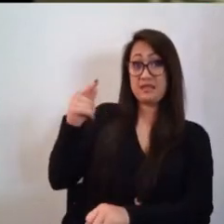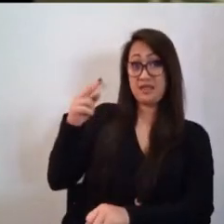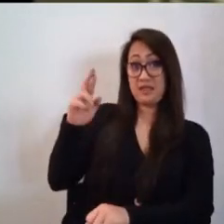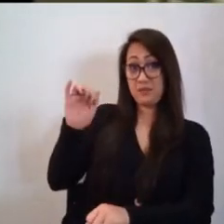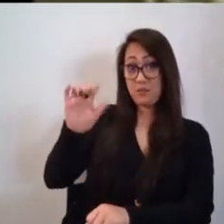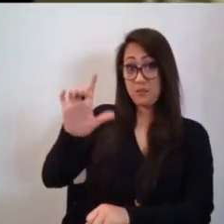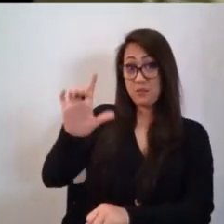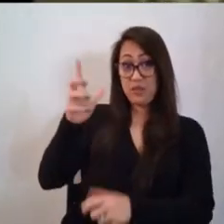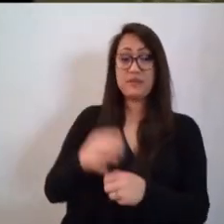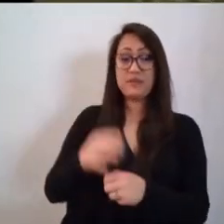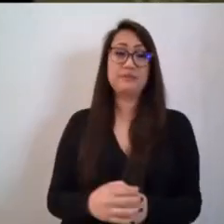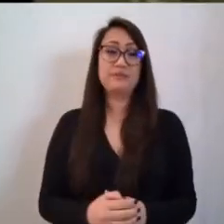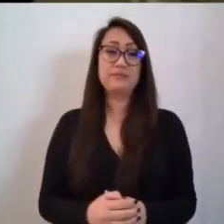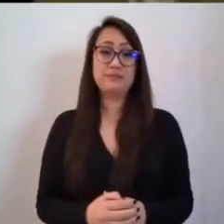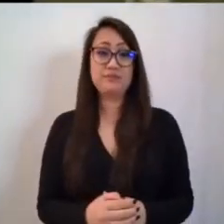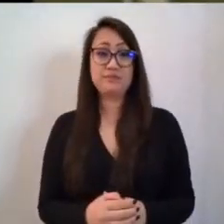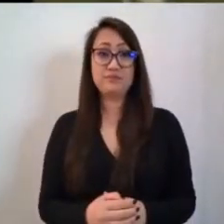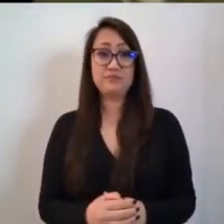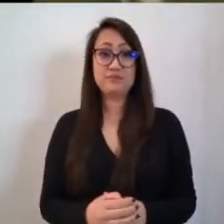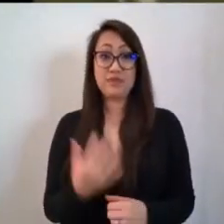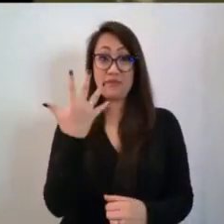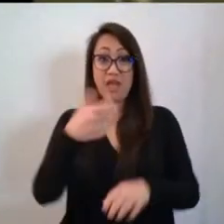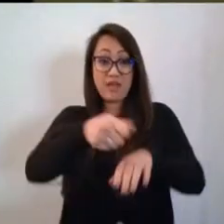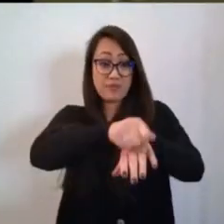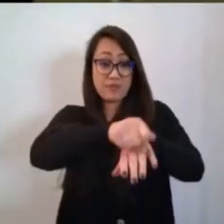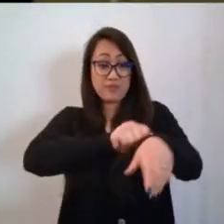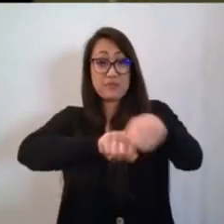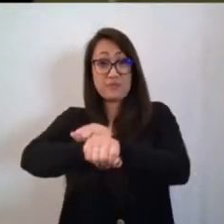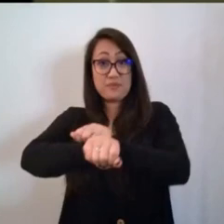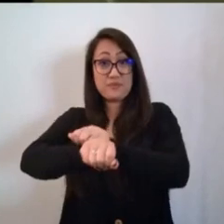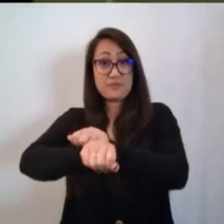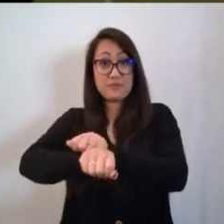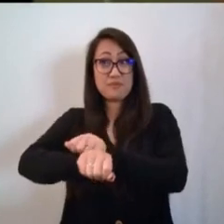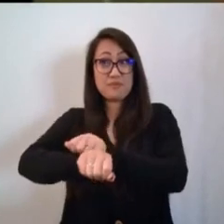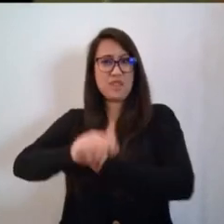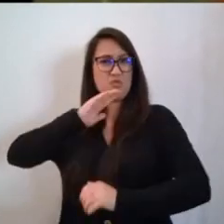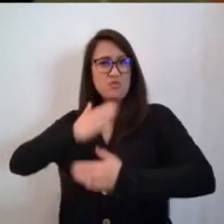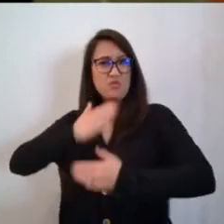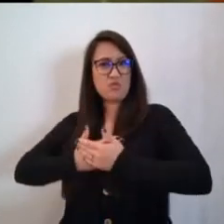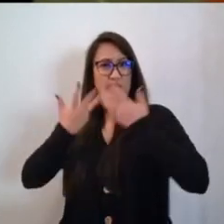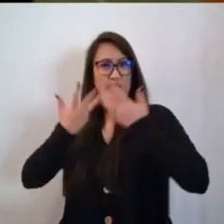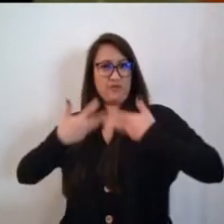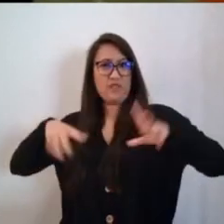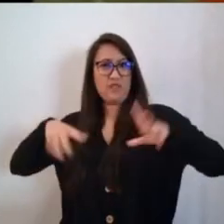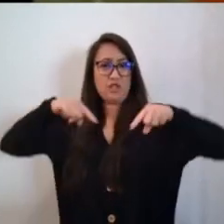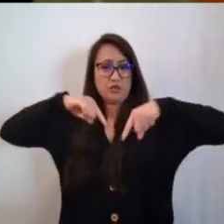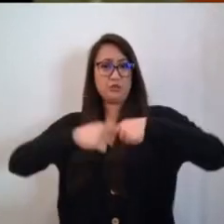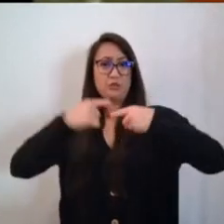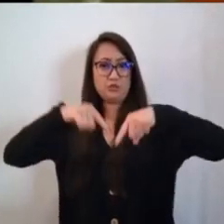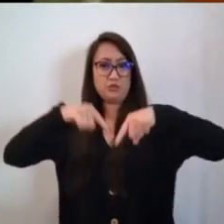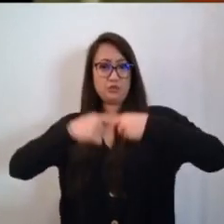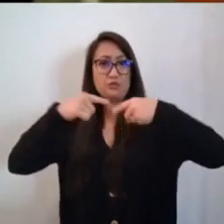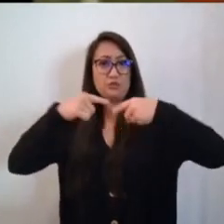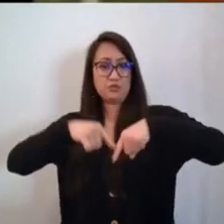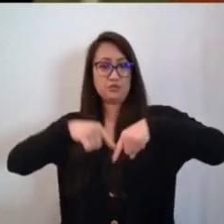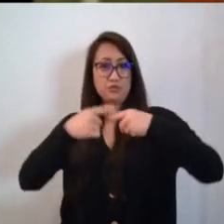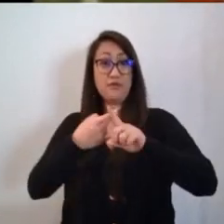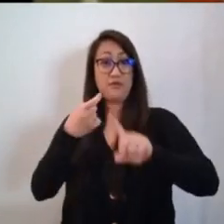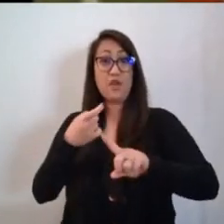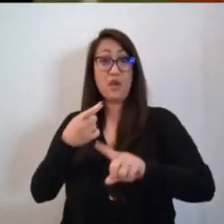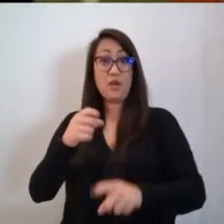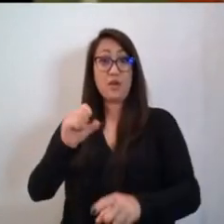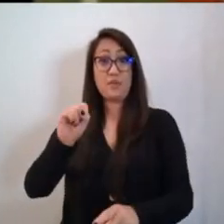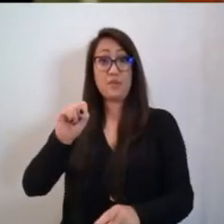He packed five pairs of mittens his daughter knit from yarn spun at the spinning wheel from sheep